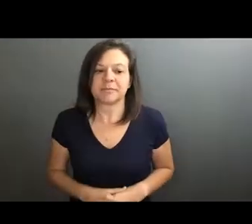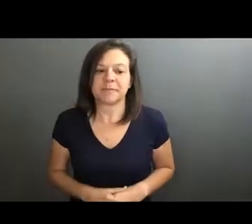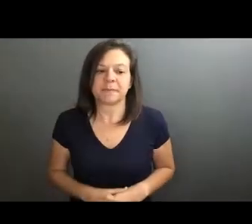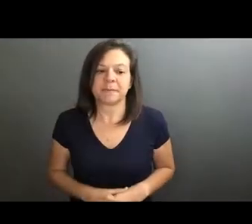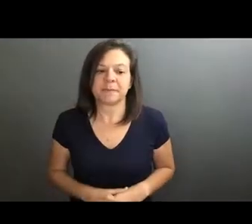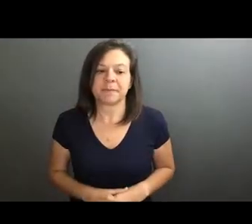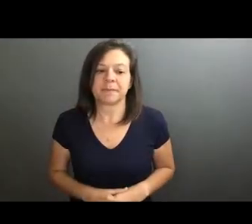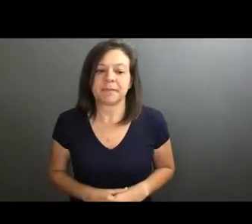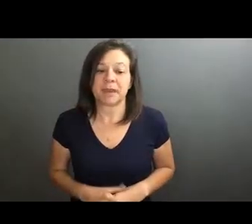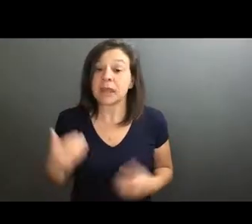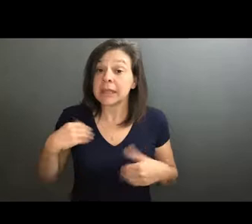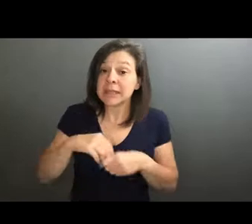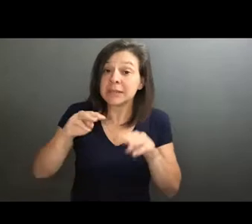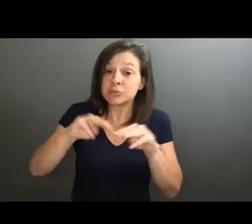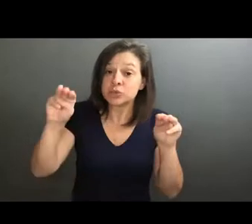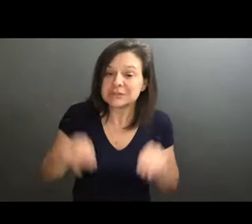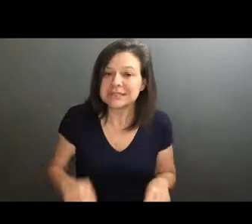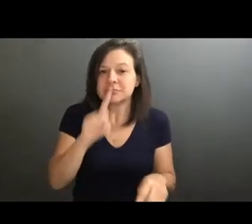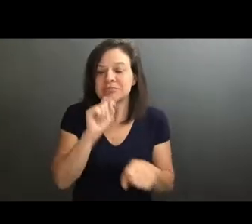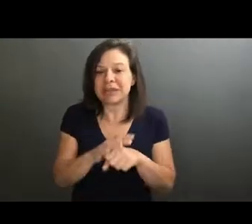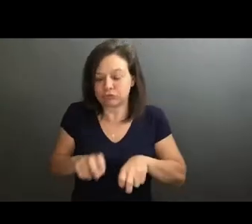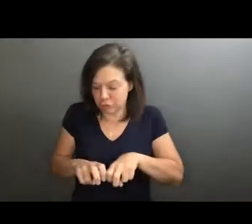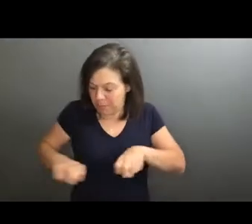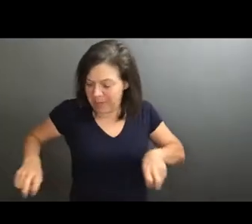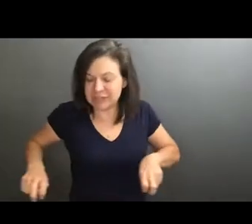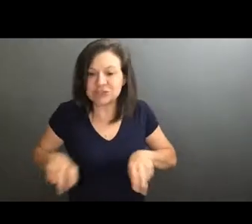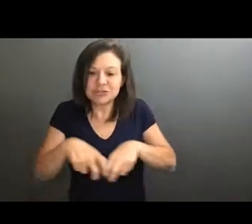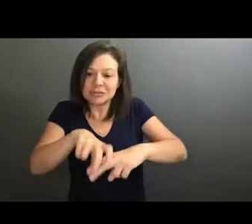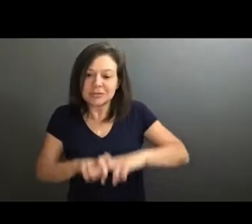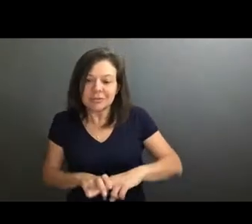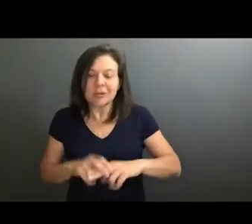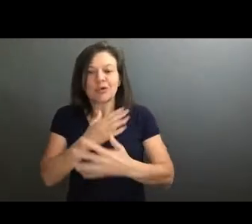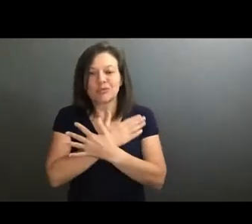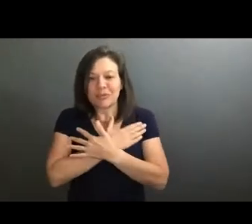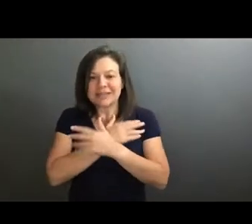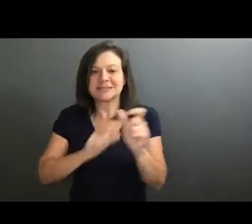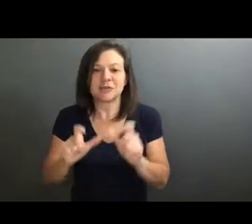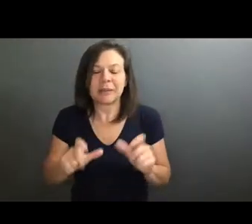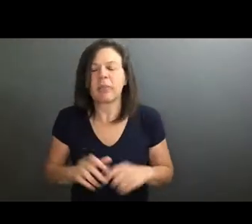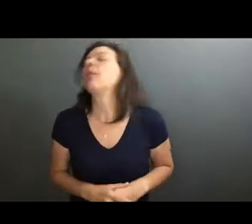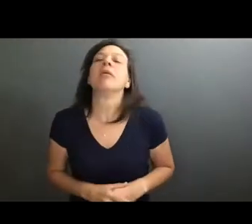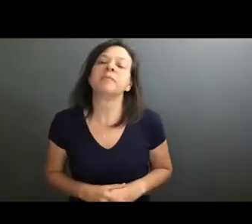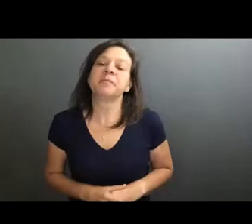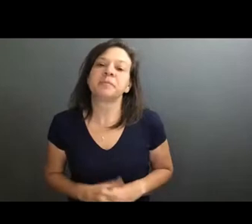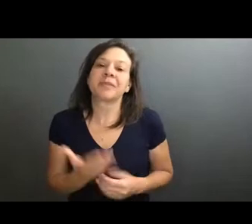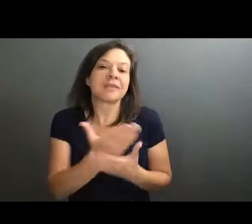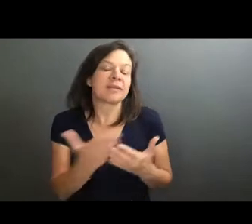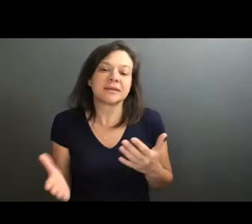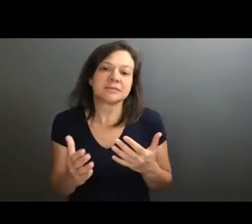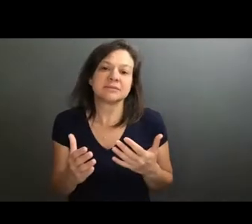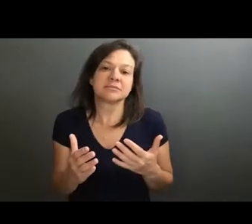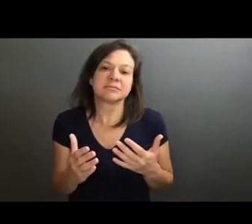things like in museums, making sure there's benches for people to sit down or rest areas, things that aren't as,